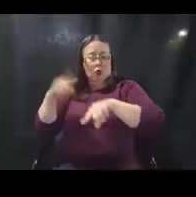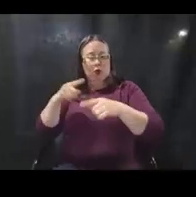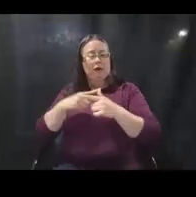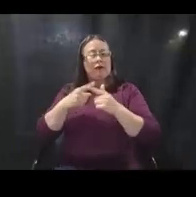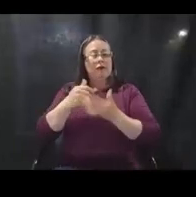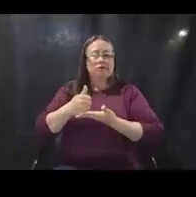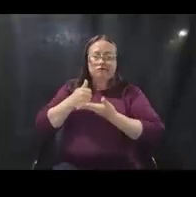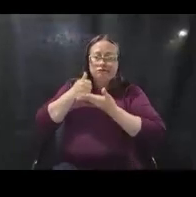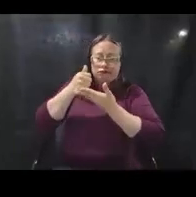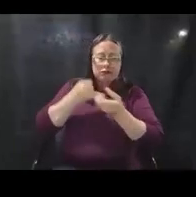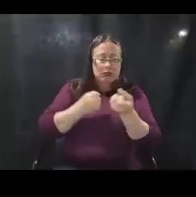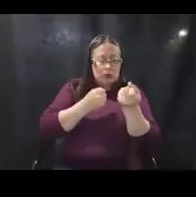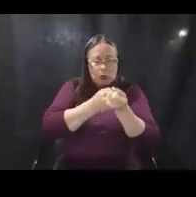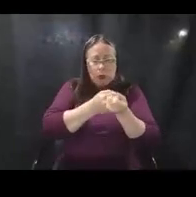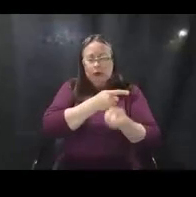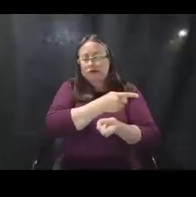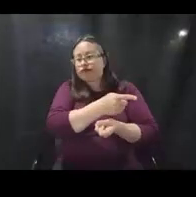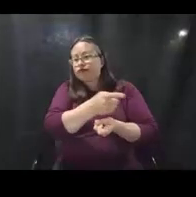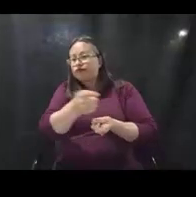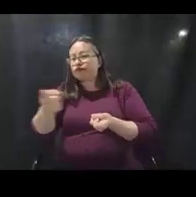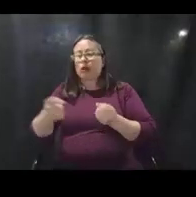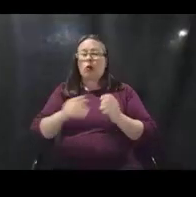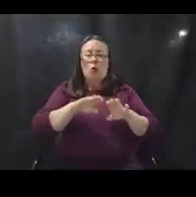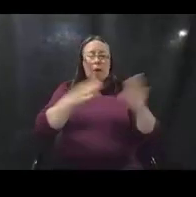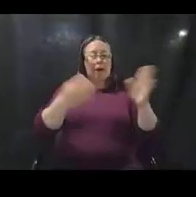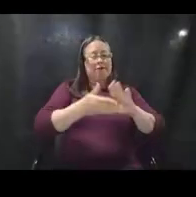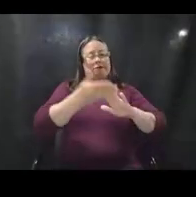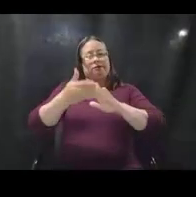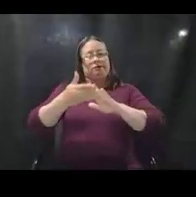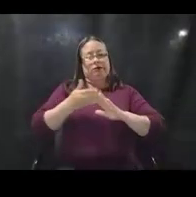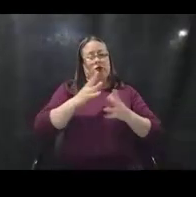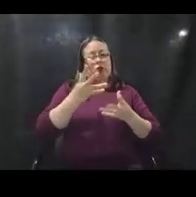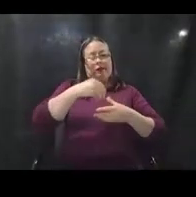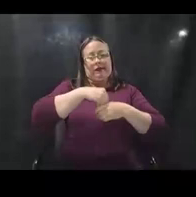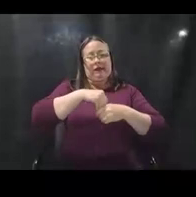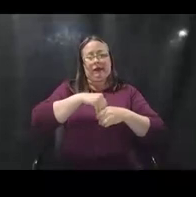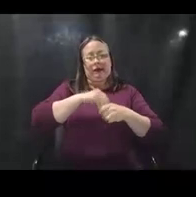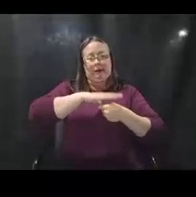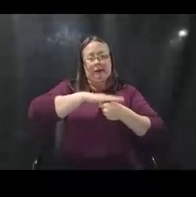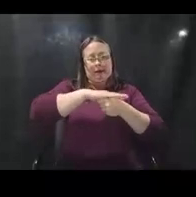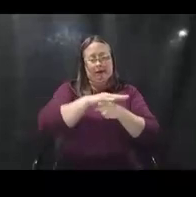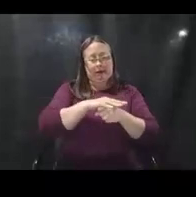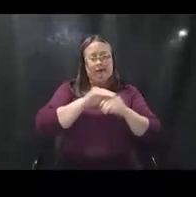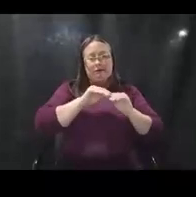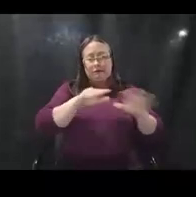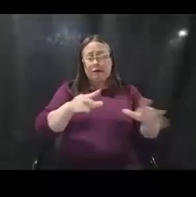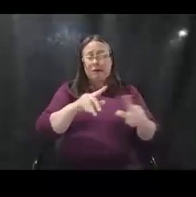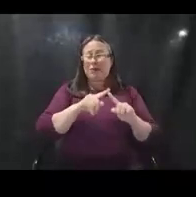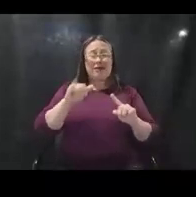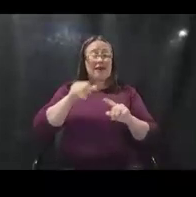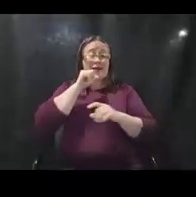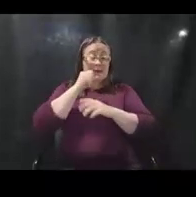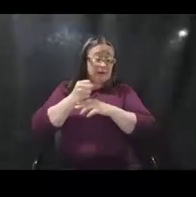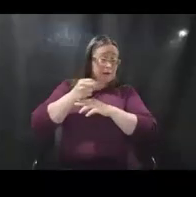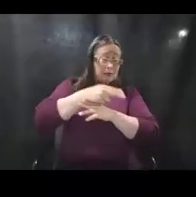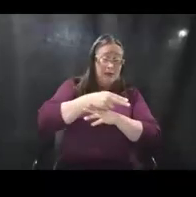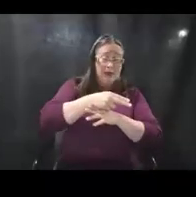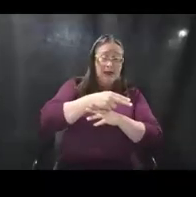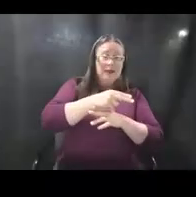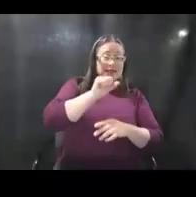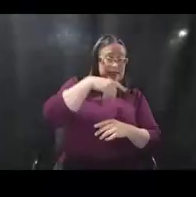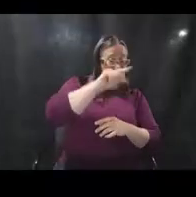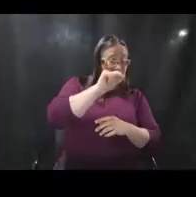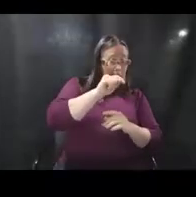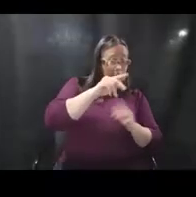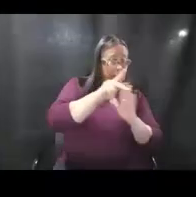support safe opening and operations in a pandemic environment. However, that does not supersede the September policy, which is